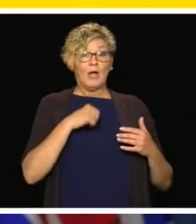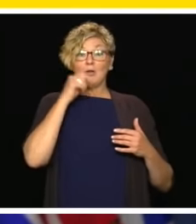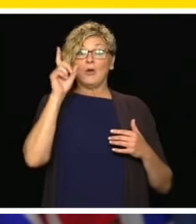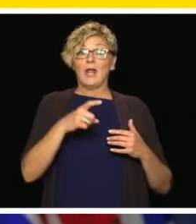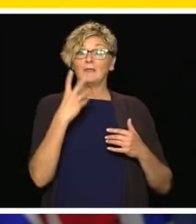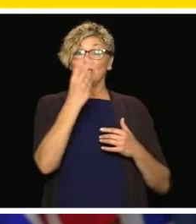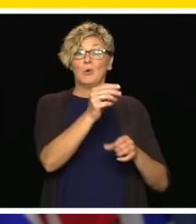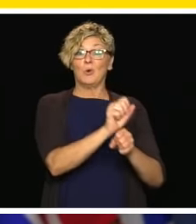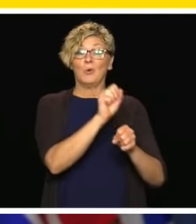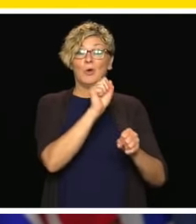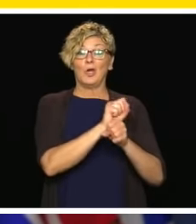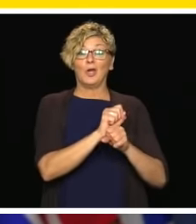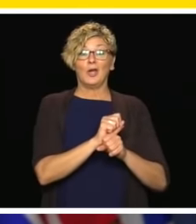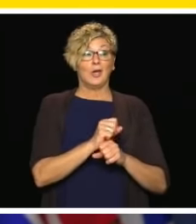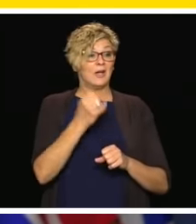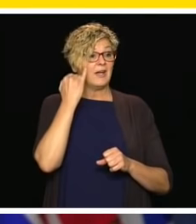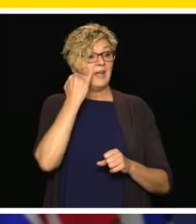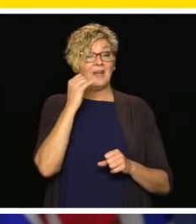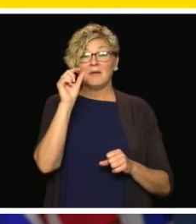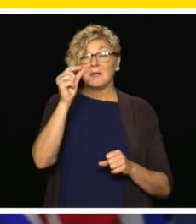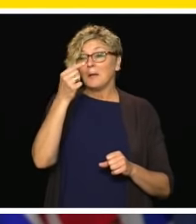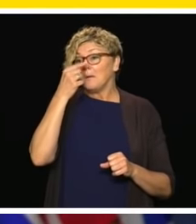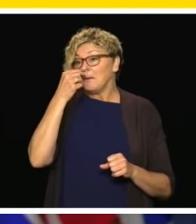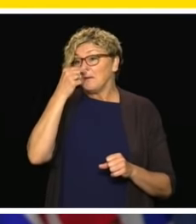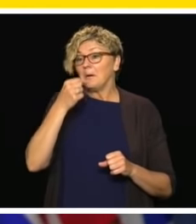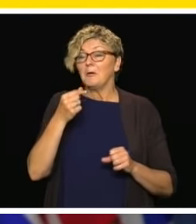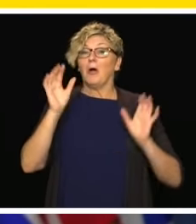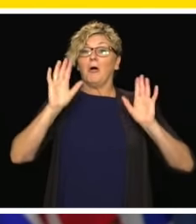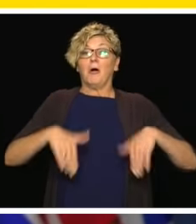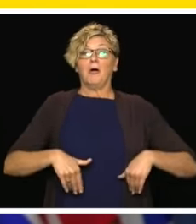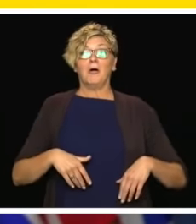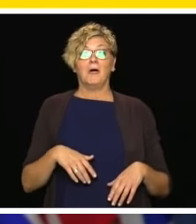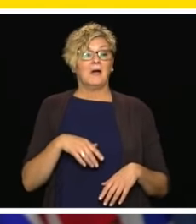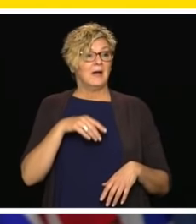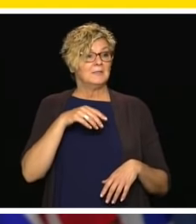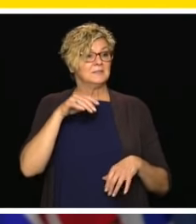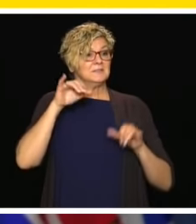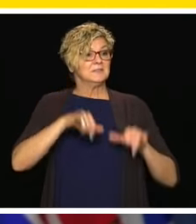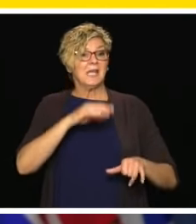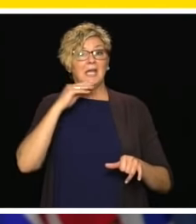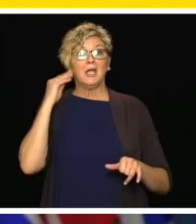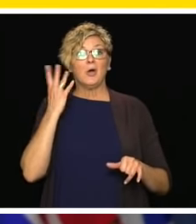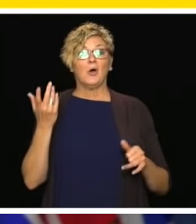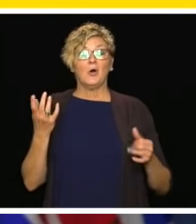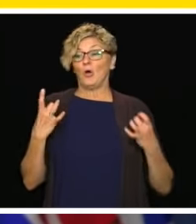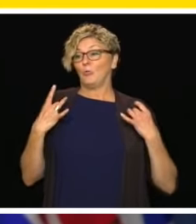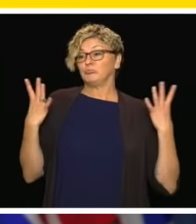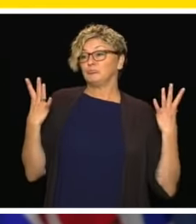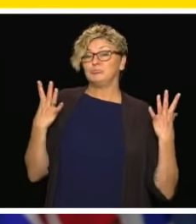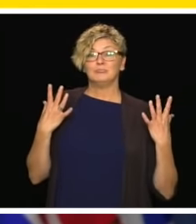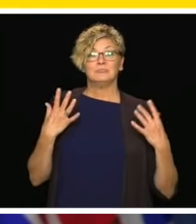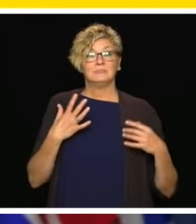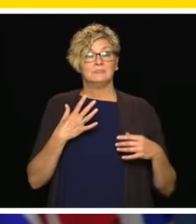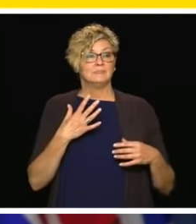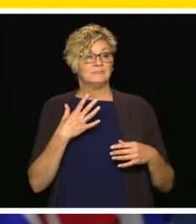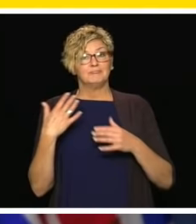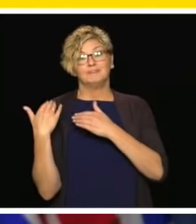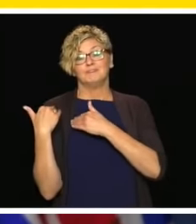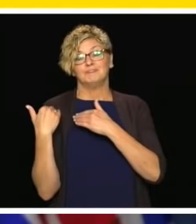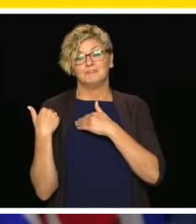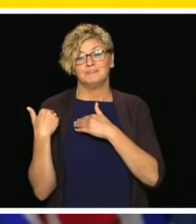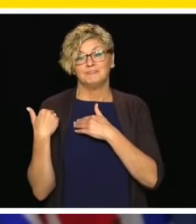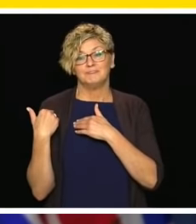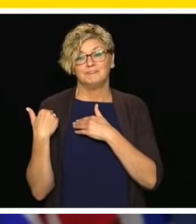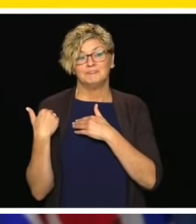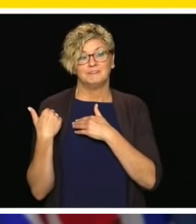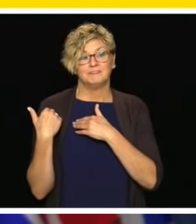Let me attempt an answer and let maybe Dr. Henry also, you know, repeat her message